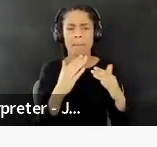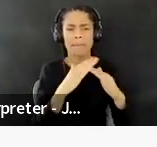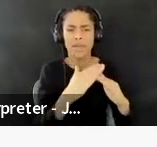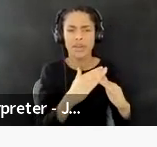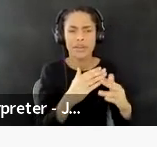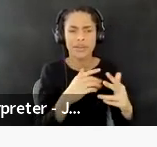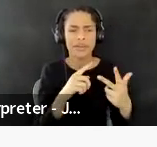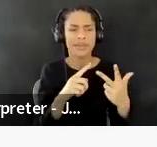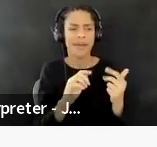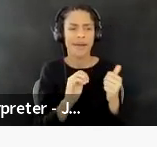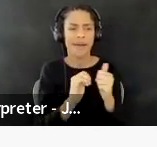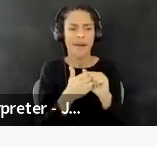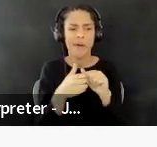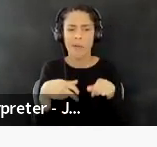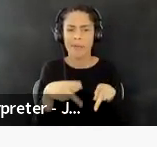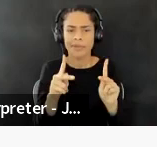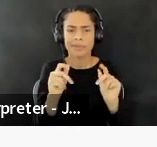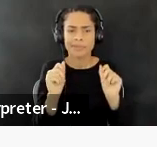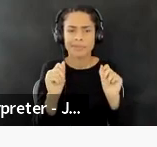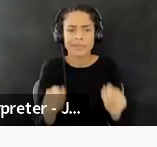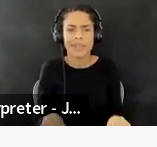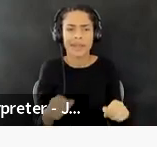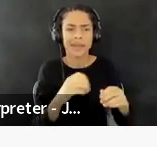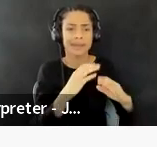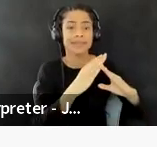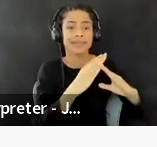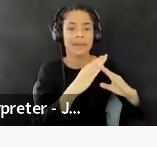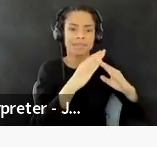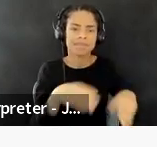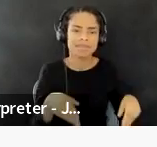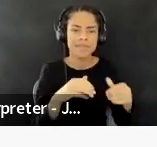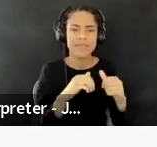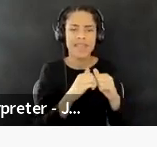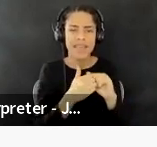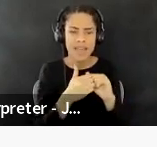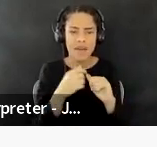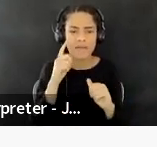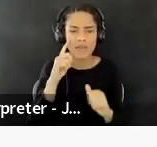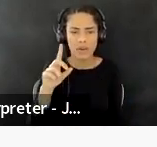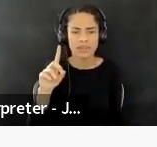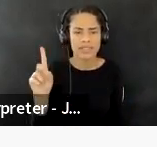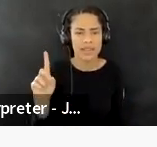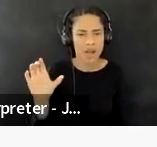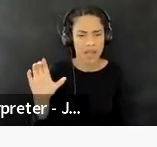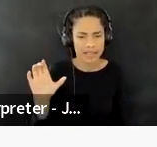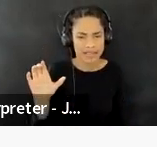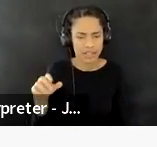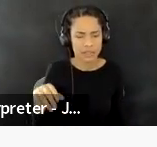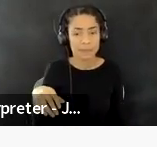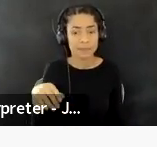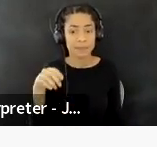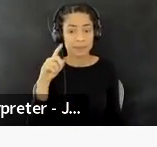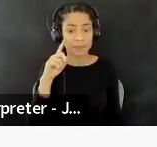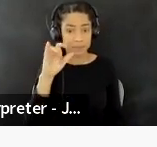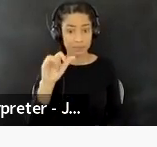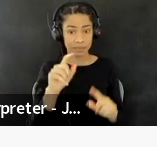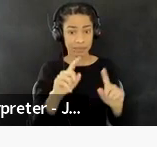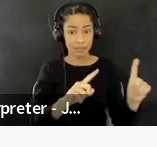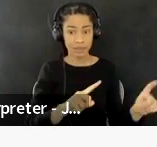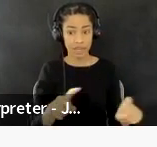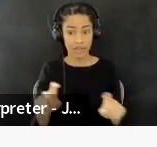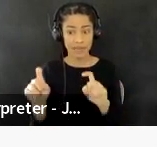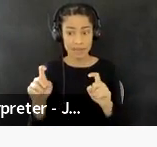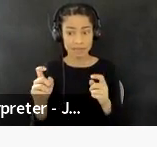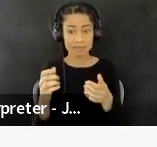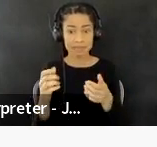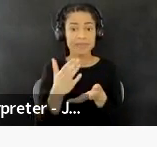perceived barriers to decolonization. Um, so in the survey, um, some of